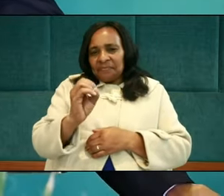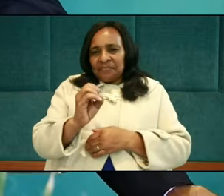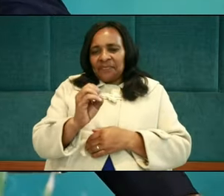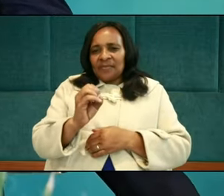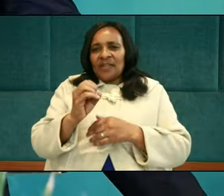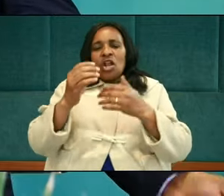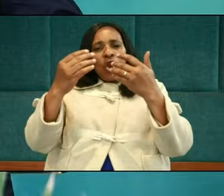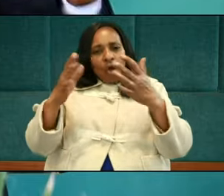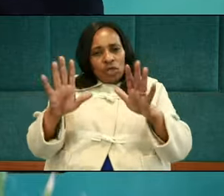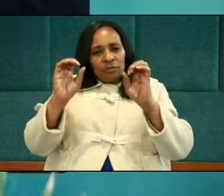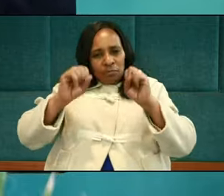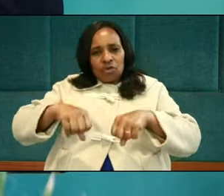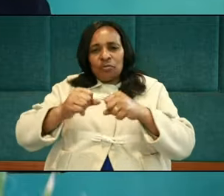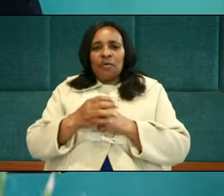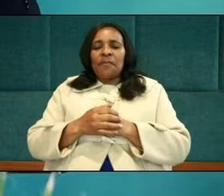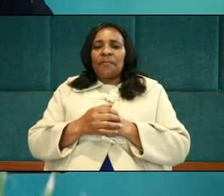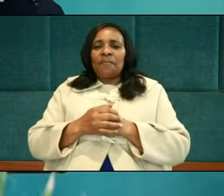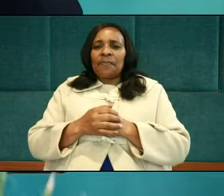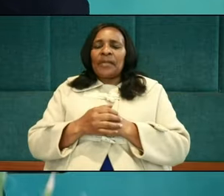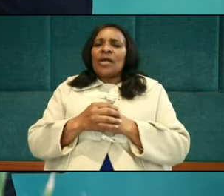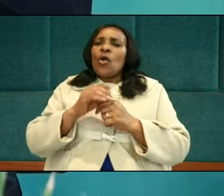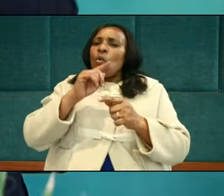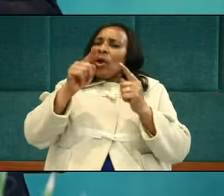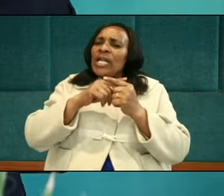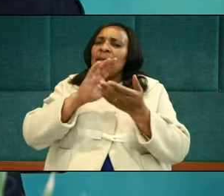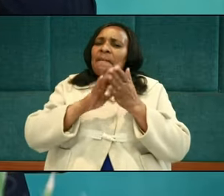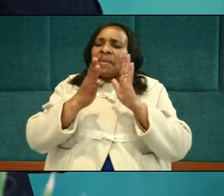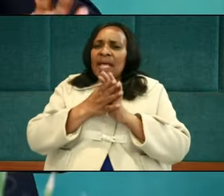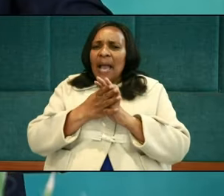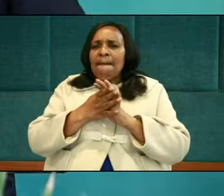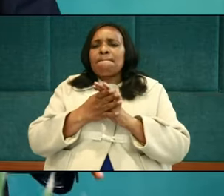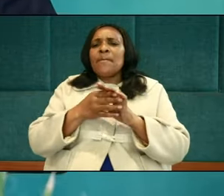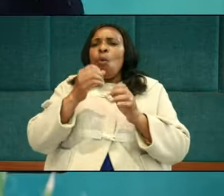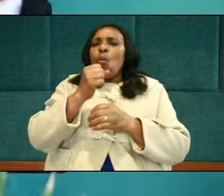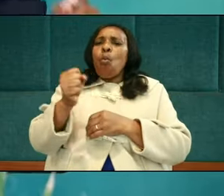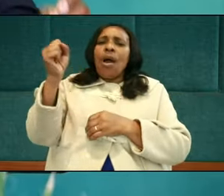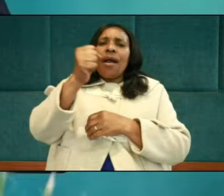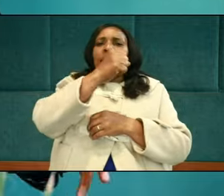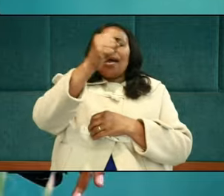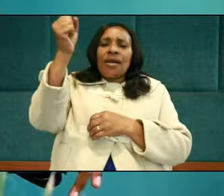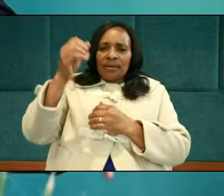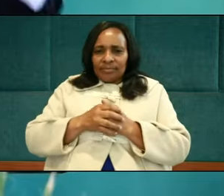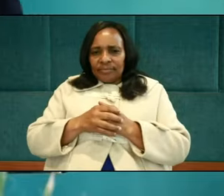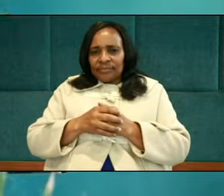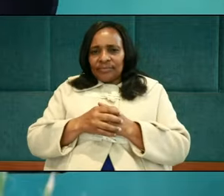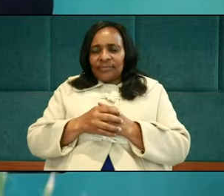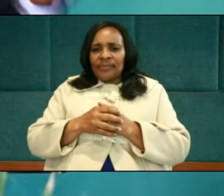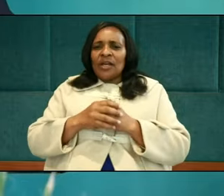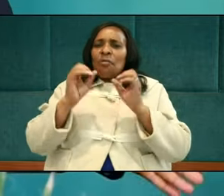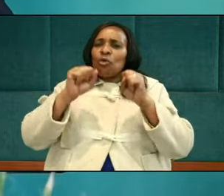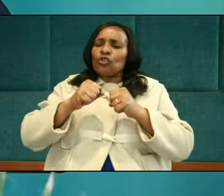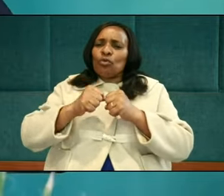his boss. He became a homeless wanderer, a fugitive. He was